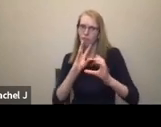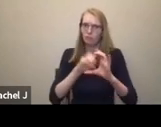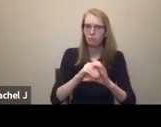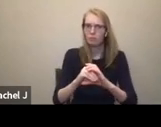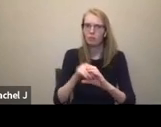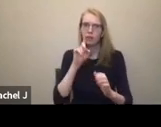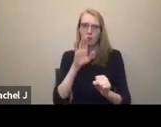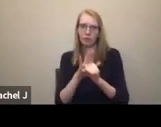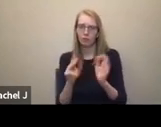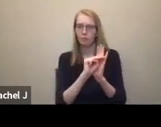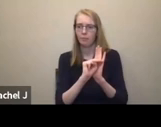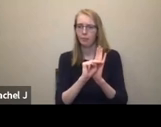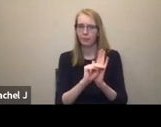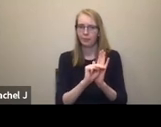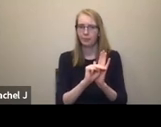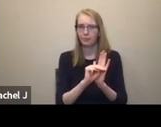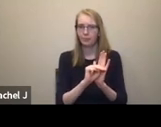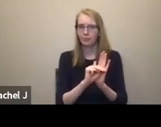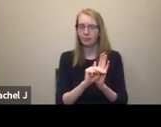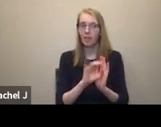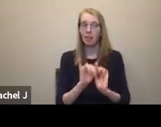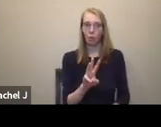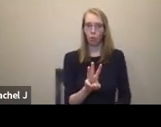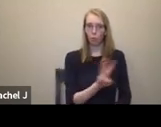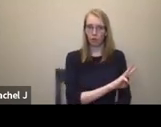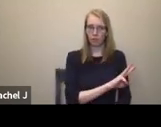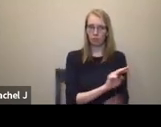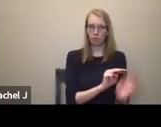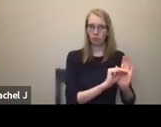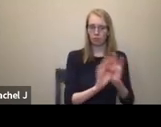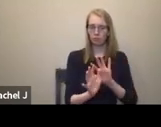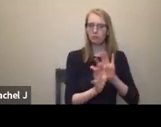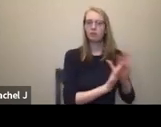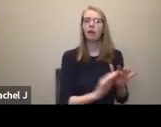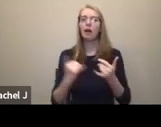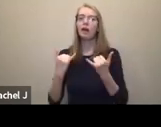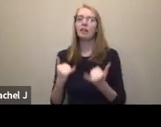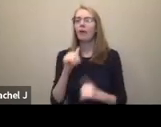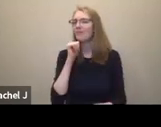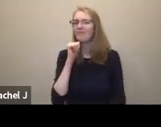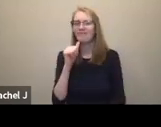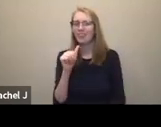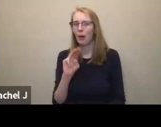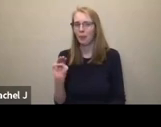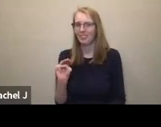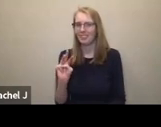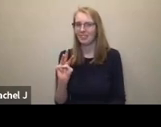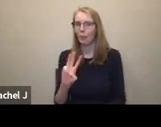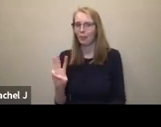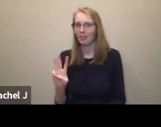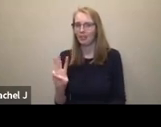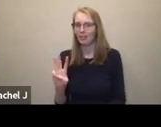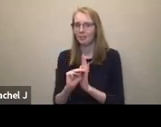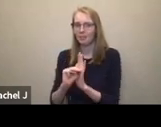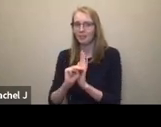impairment. Okay, so those are Western models of disability. And then we move into non Western models. Do you want to go Holly? you want me to summarize